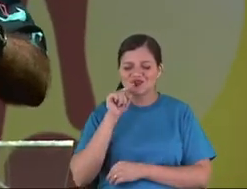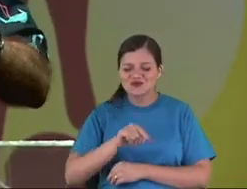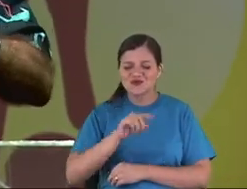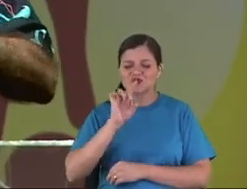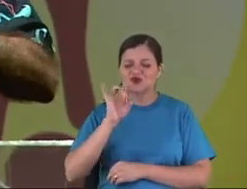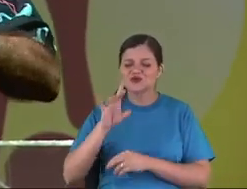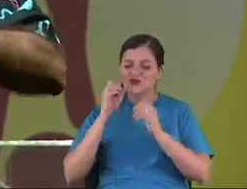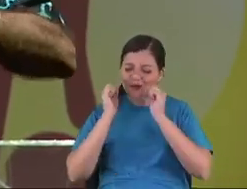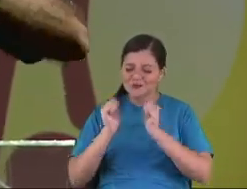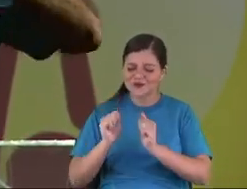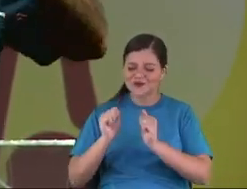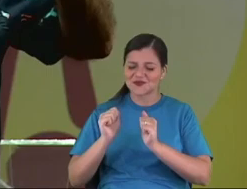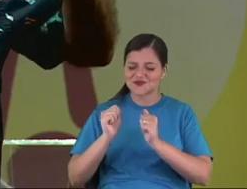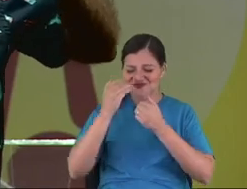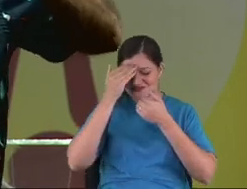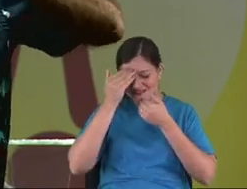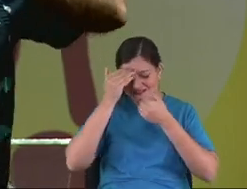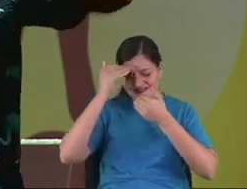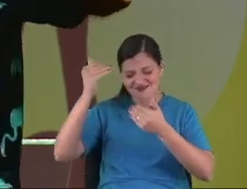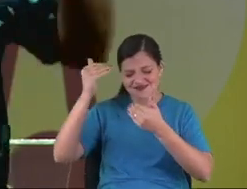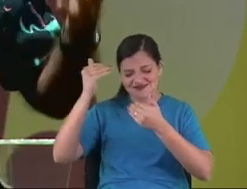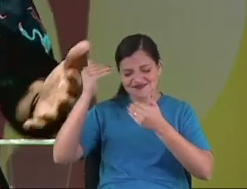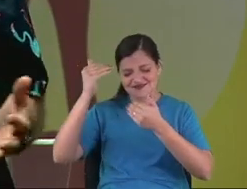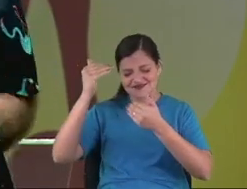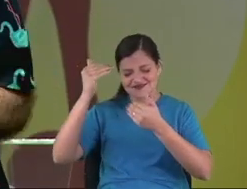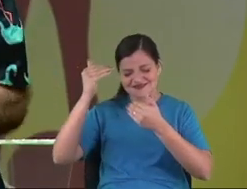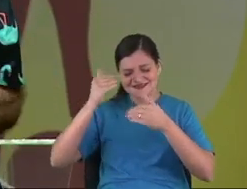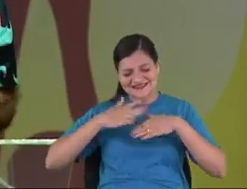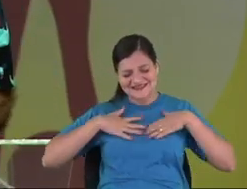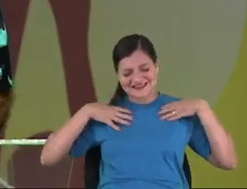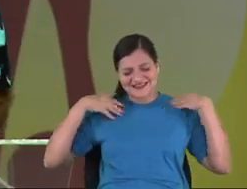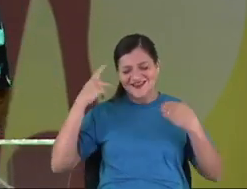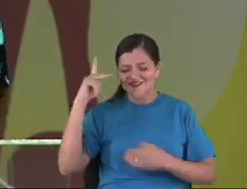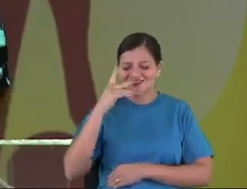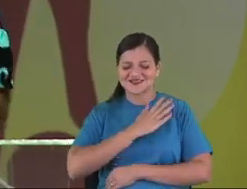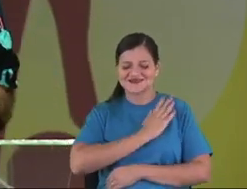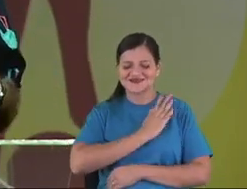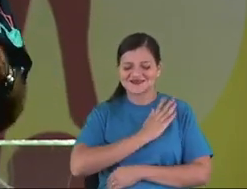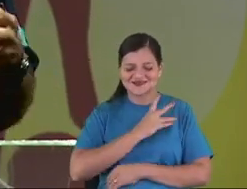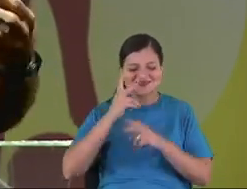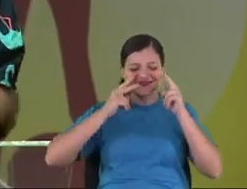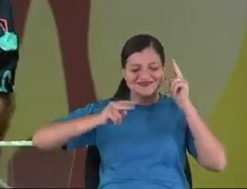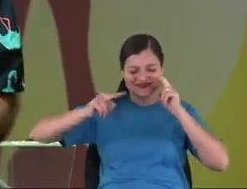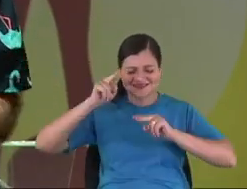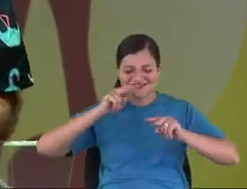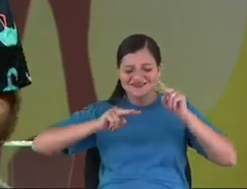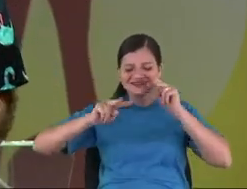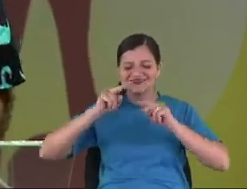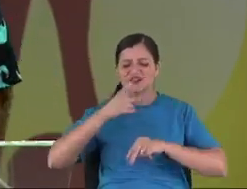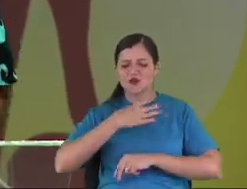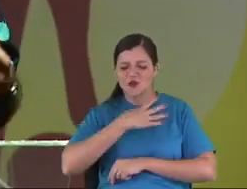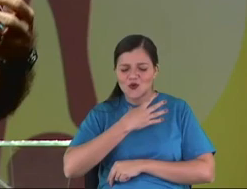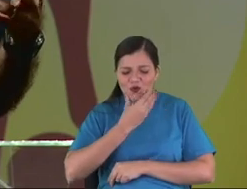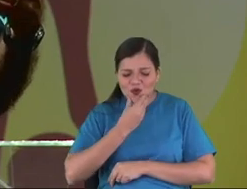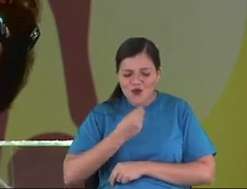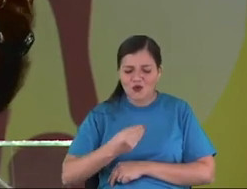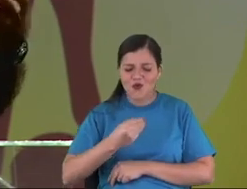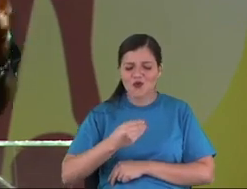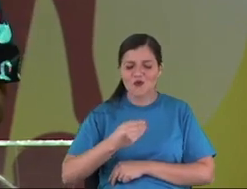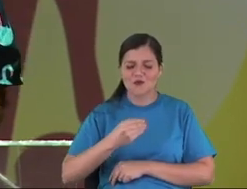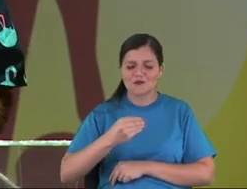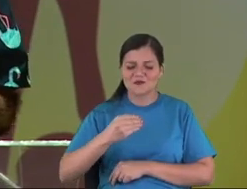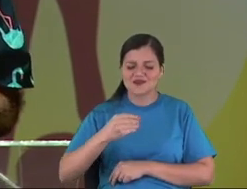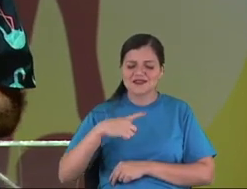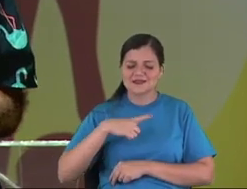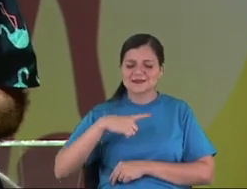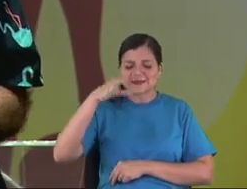many men we have here. we just need to thank you, your heart, to please your heart. Men